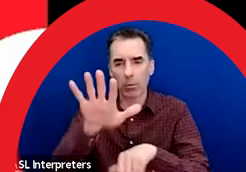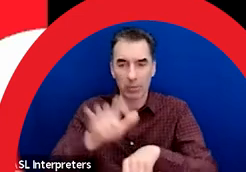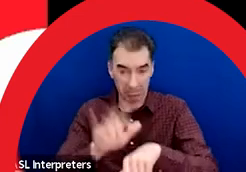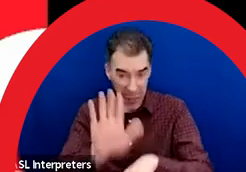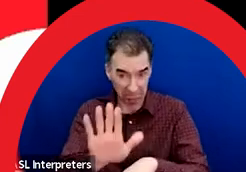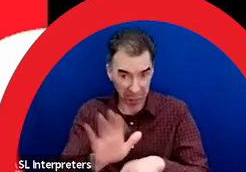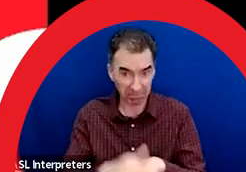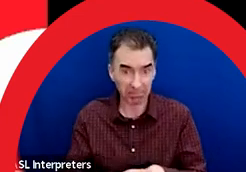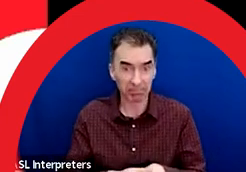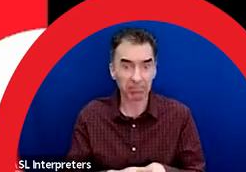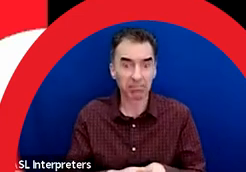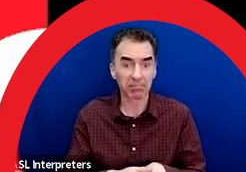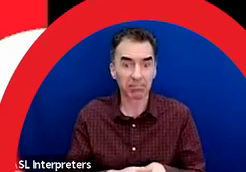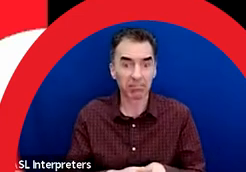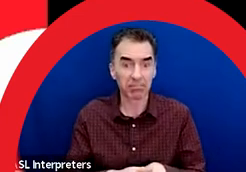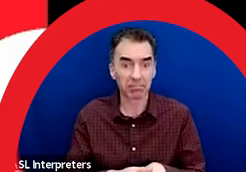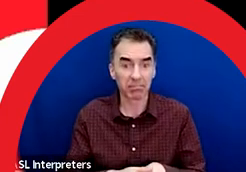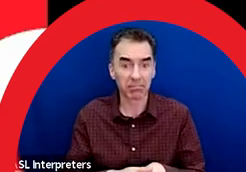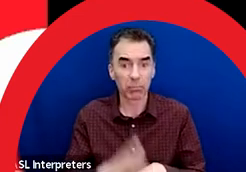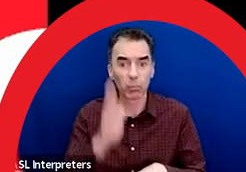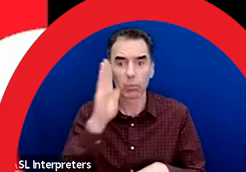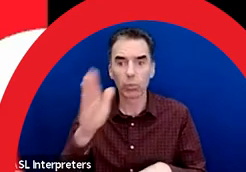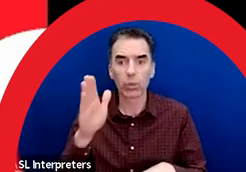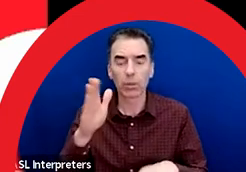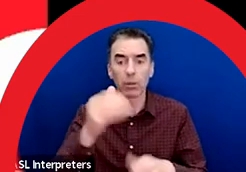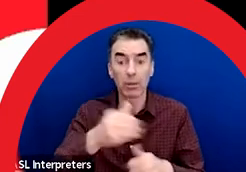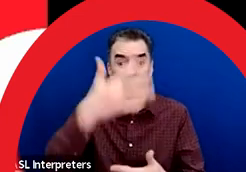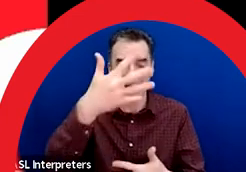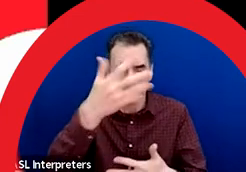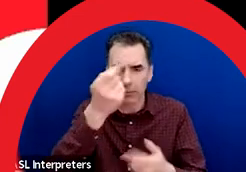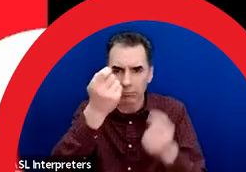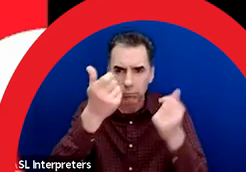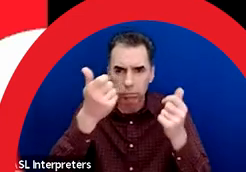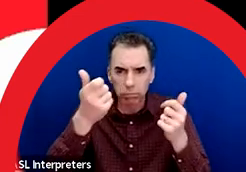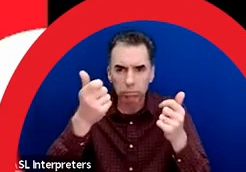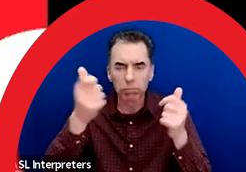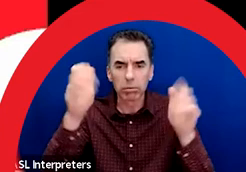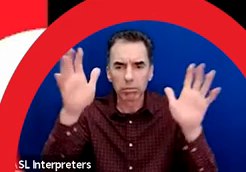We'll be shortlisting and doing the artist selection in February.